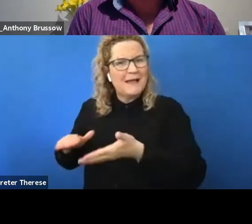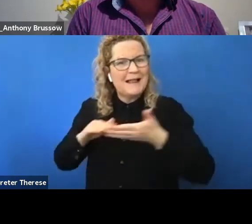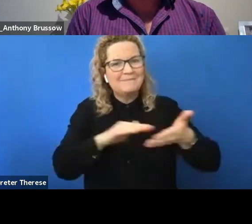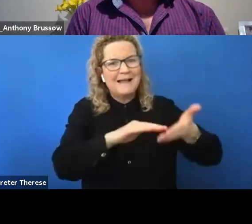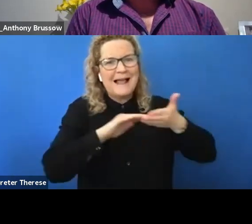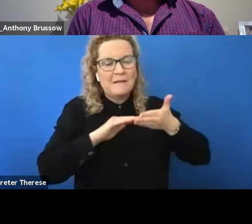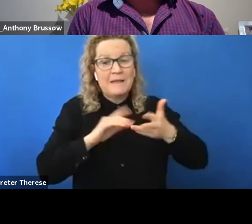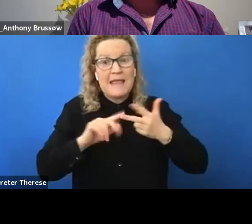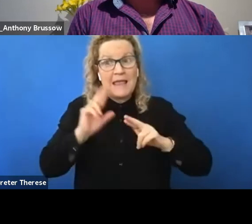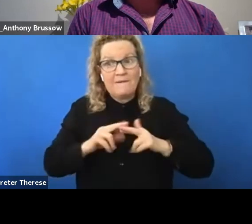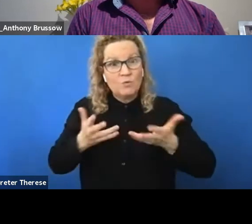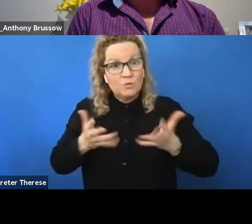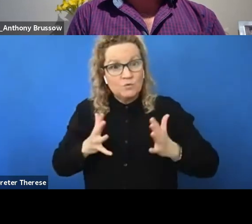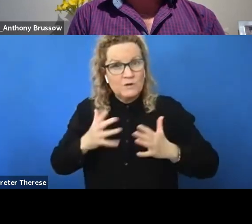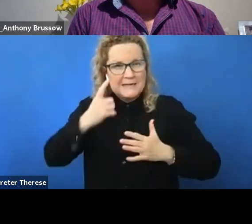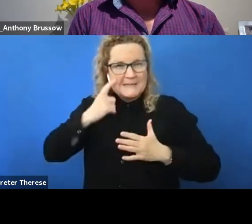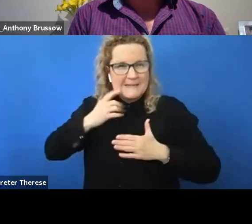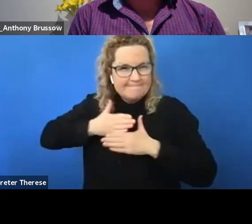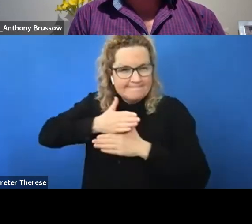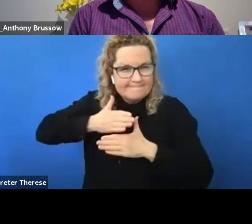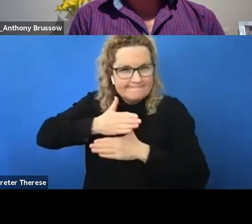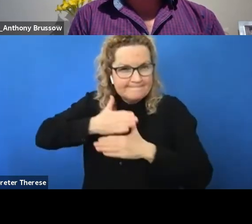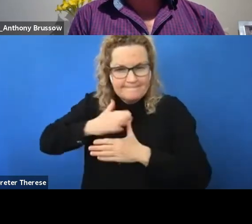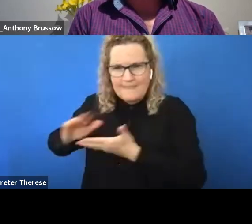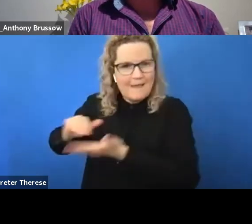effort in, they give it back.